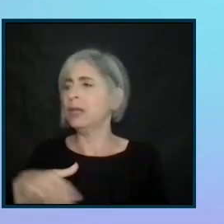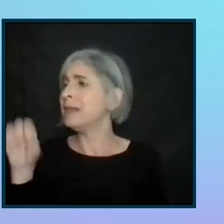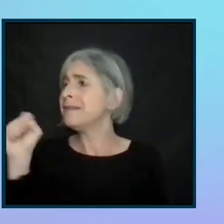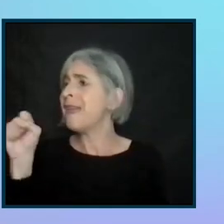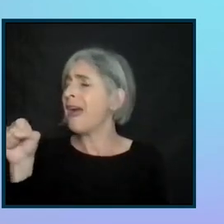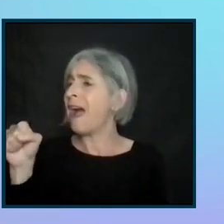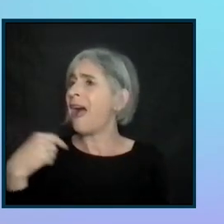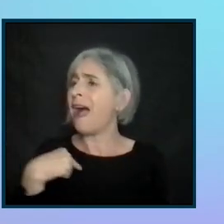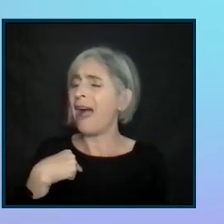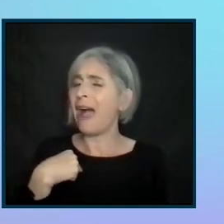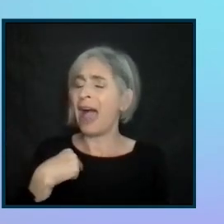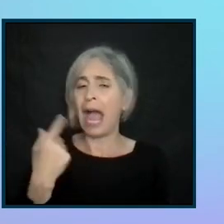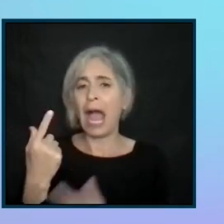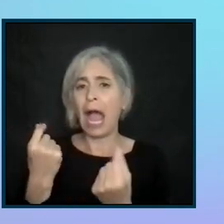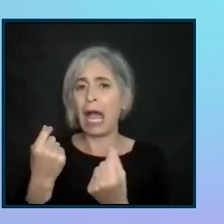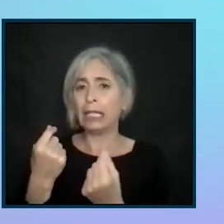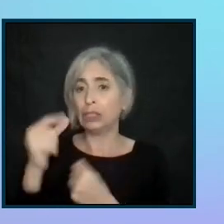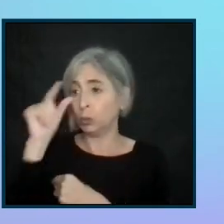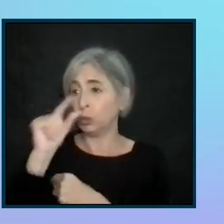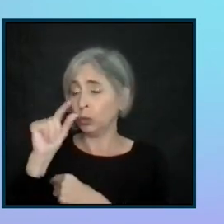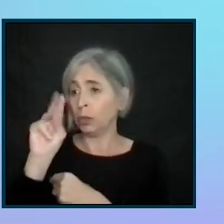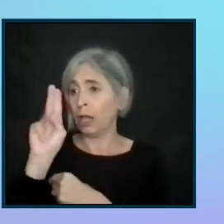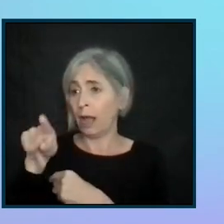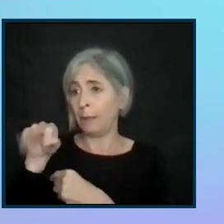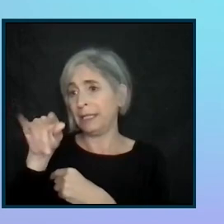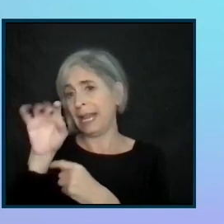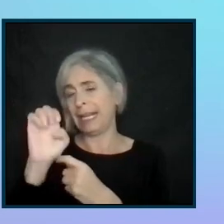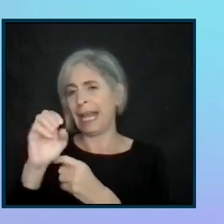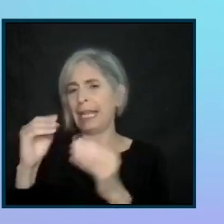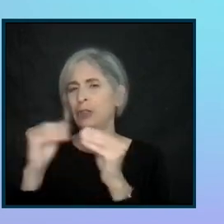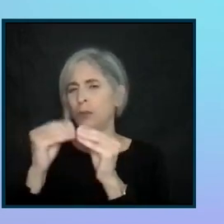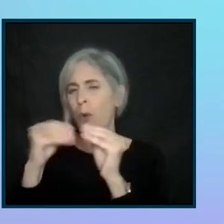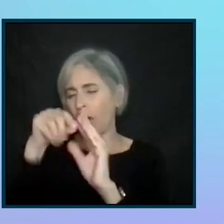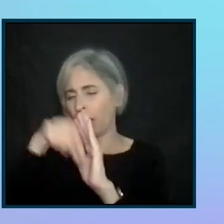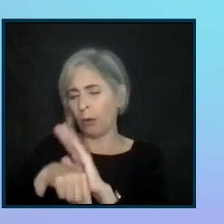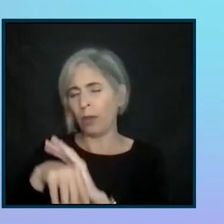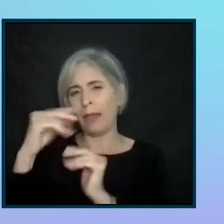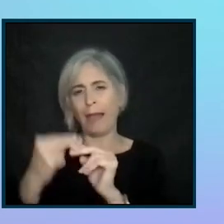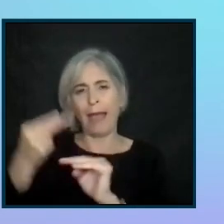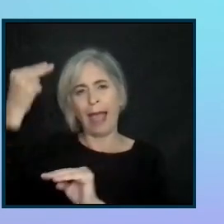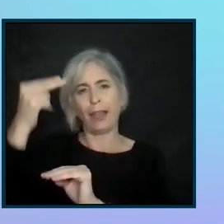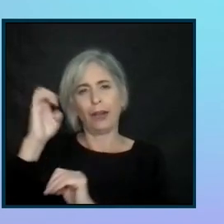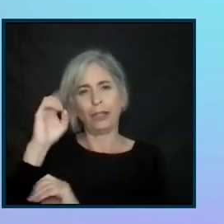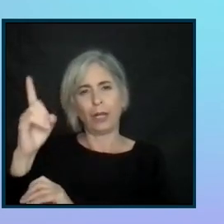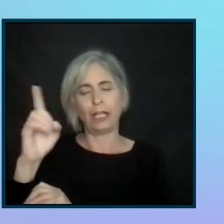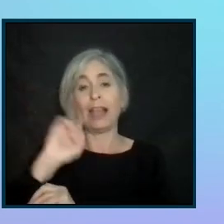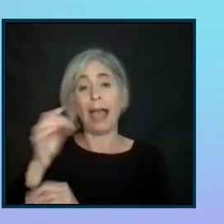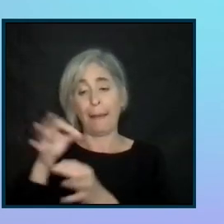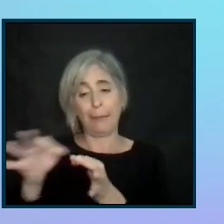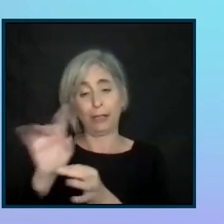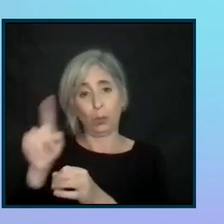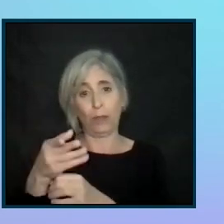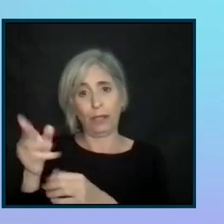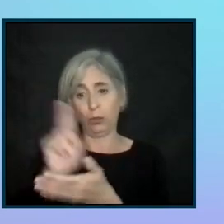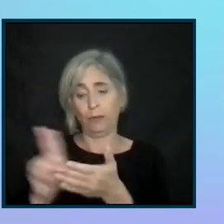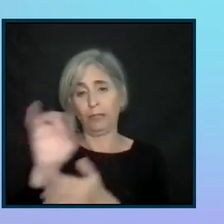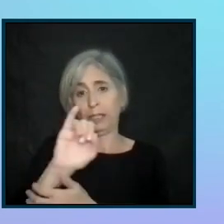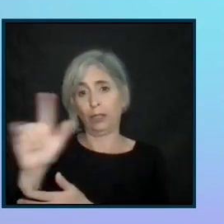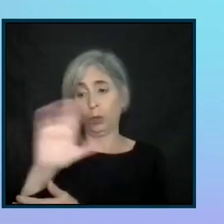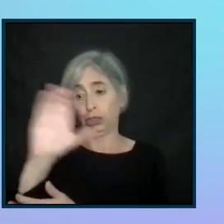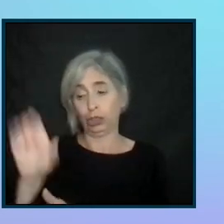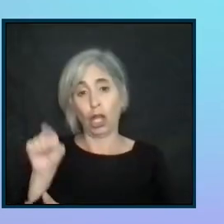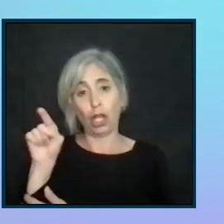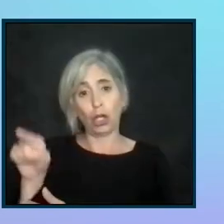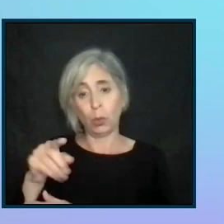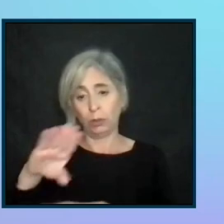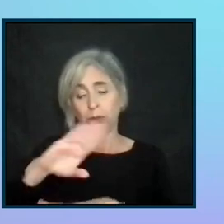Yeah, you know, when I do the legal update, I try to do more on higher education. The one thing I did mention, the University of Illinois-Chicago